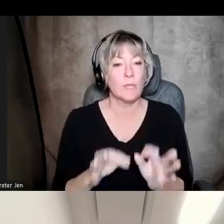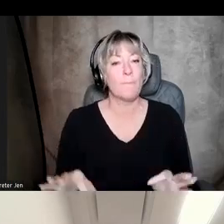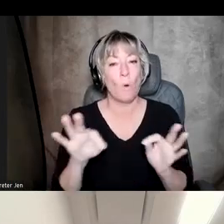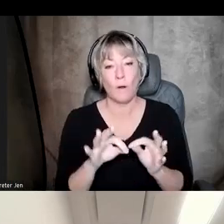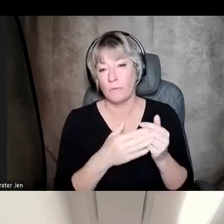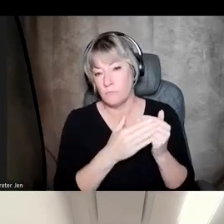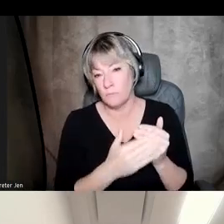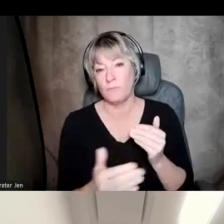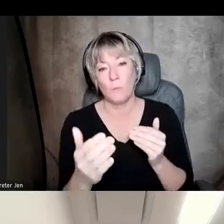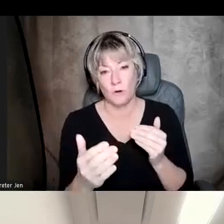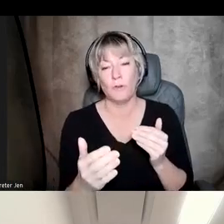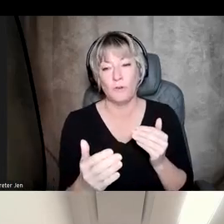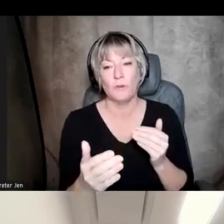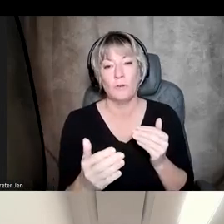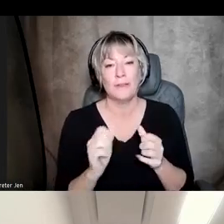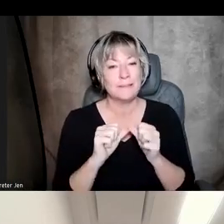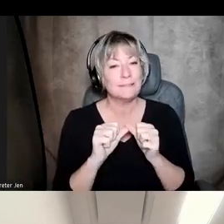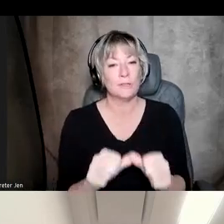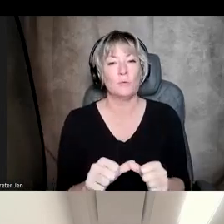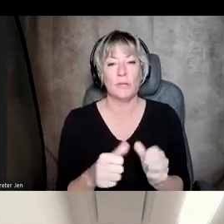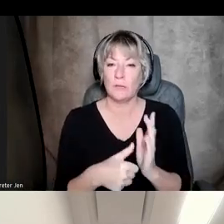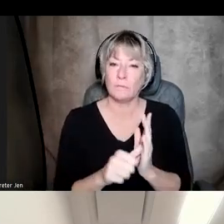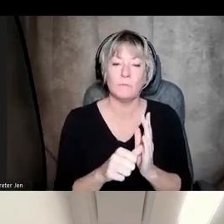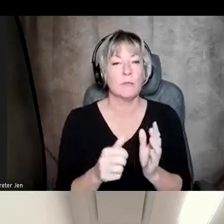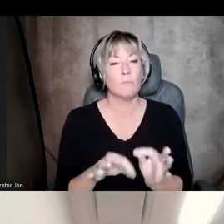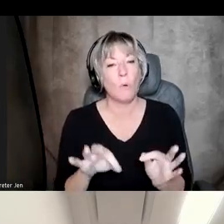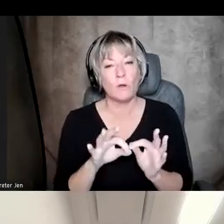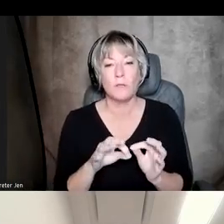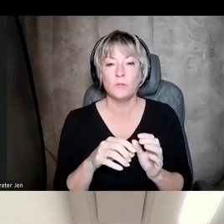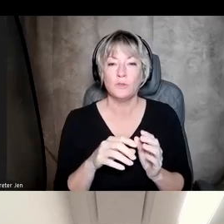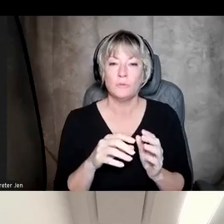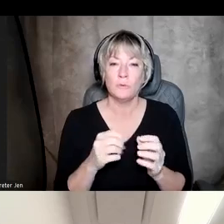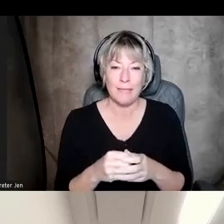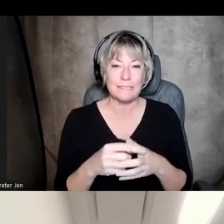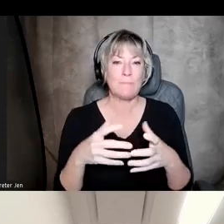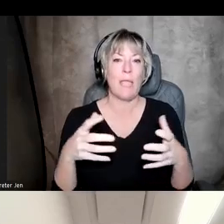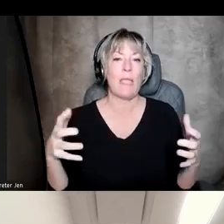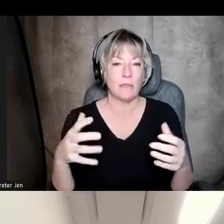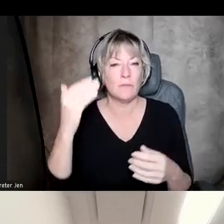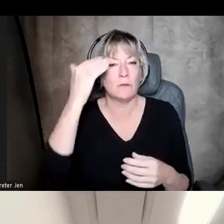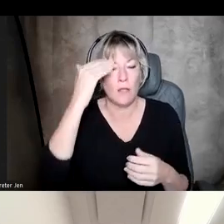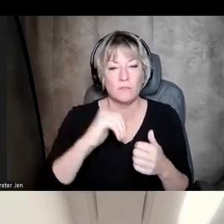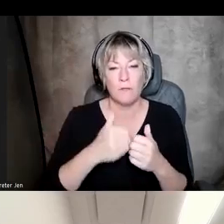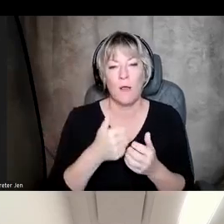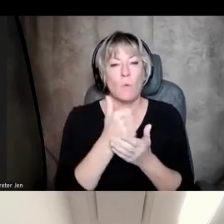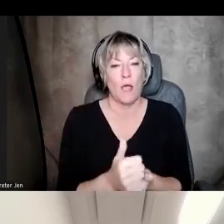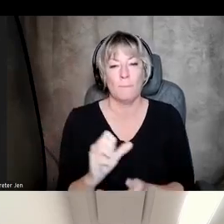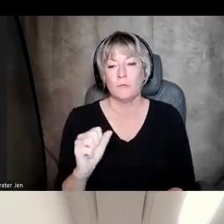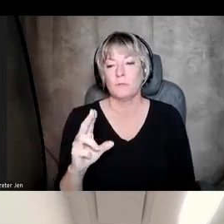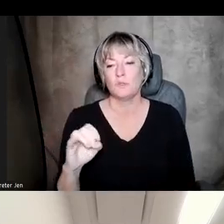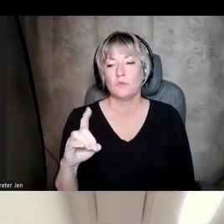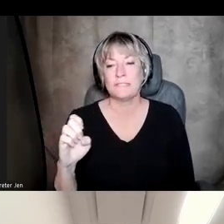forward in continuing to deepen our knowledge about how to help suicidal